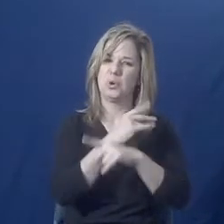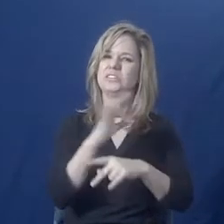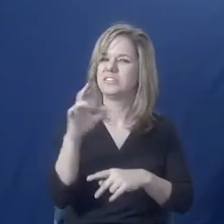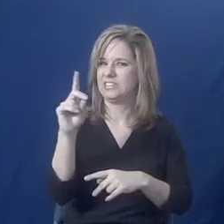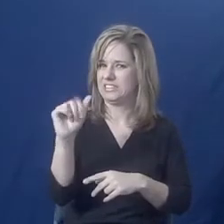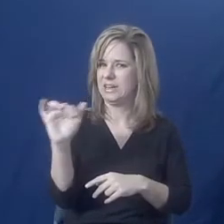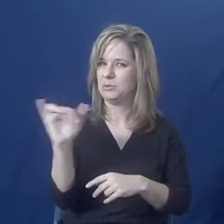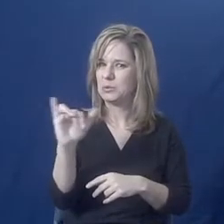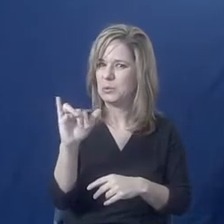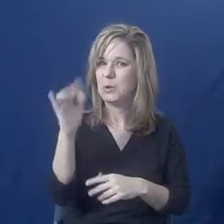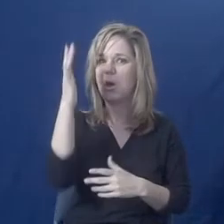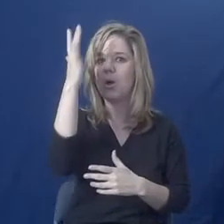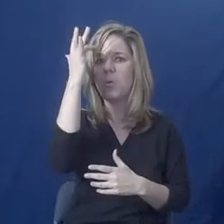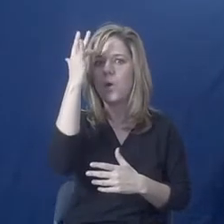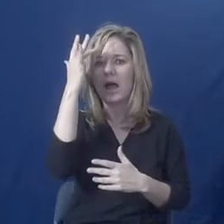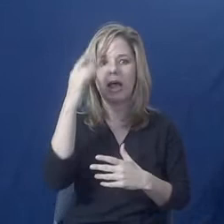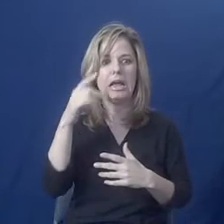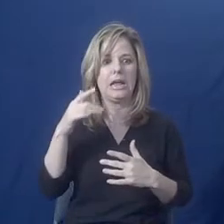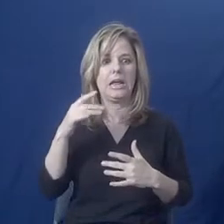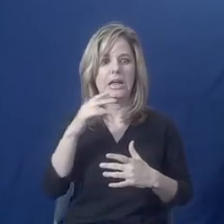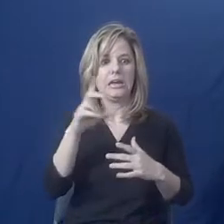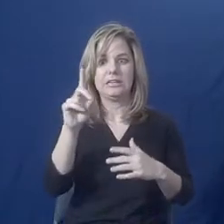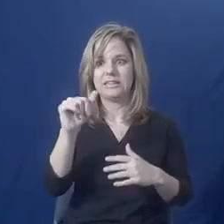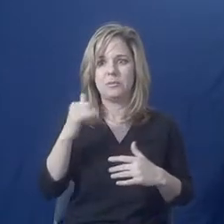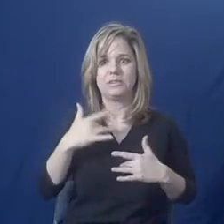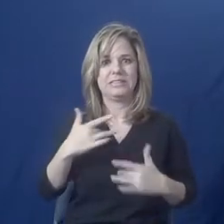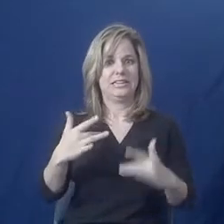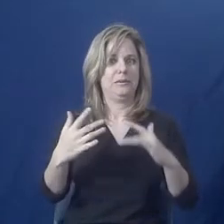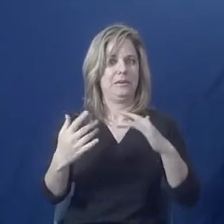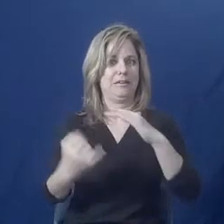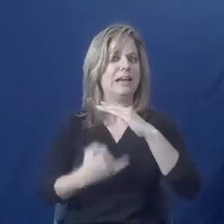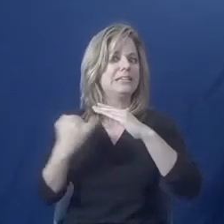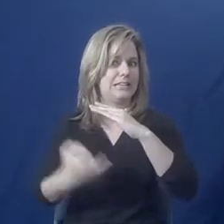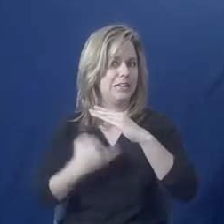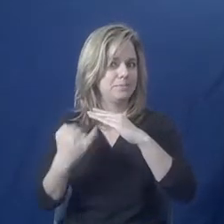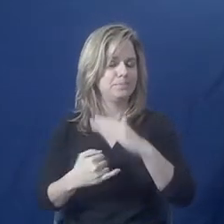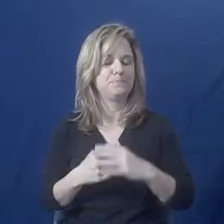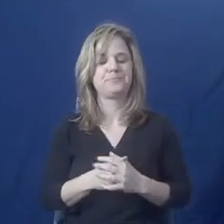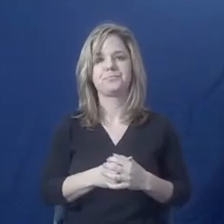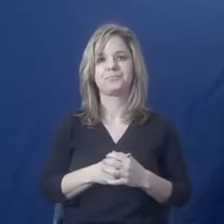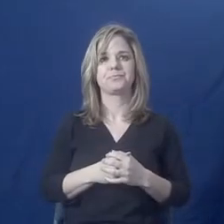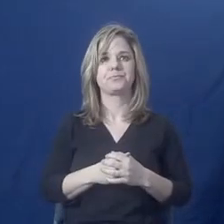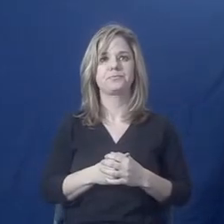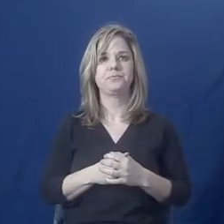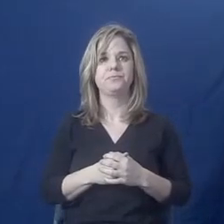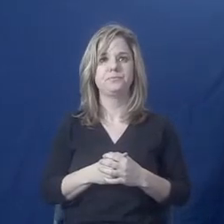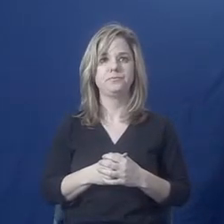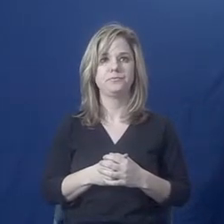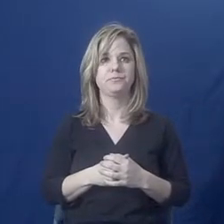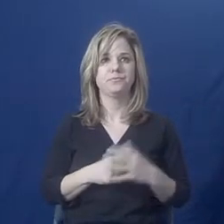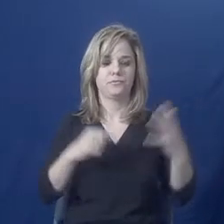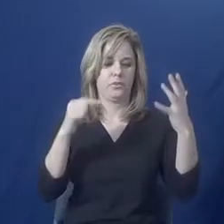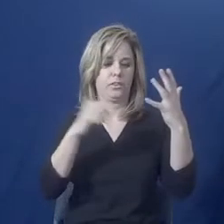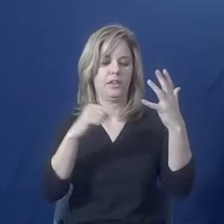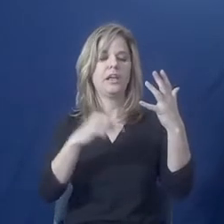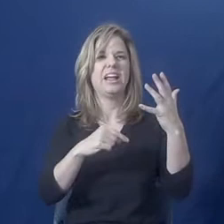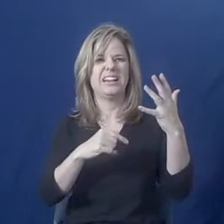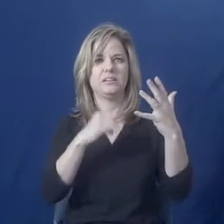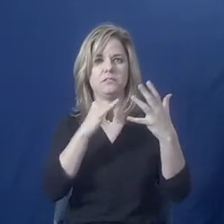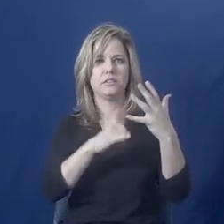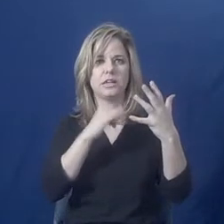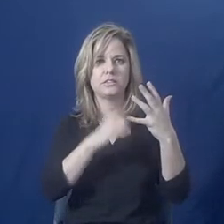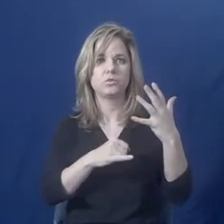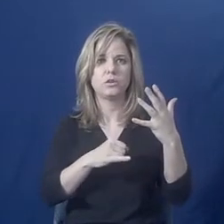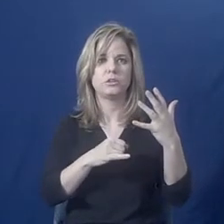disability because of the isolation that a lot of people with disabilities have. And one of the